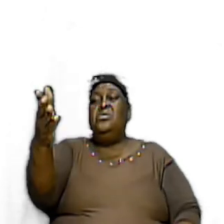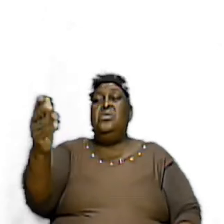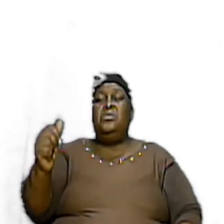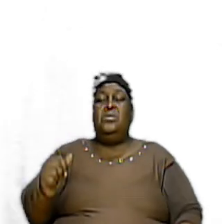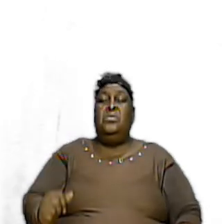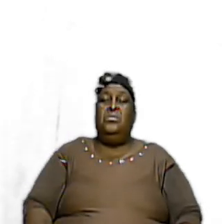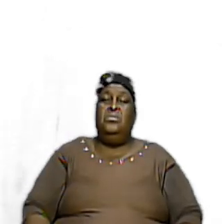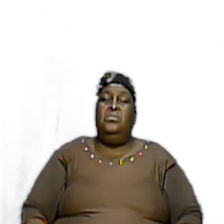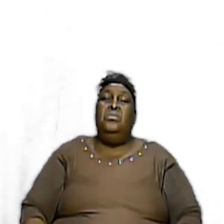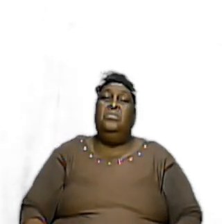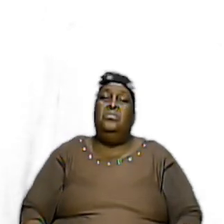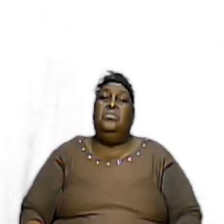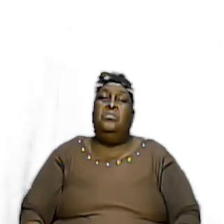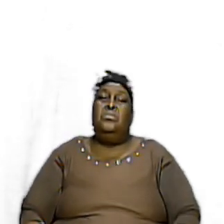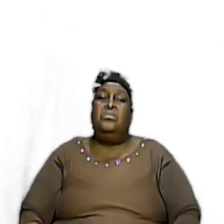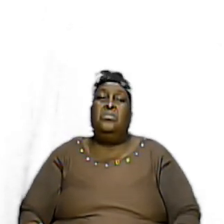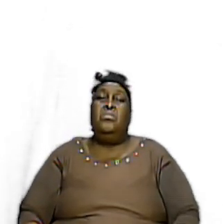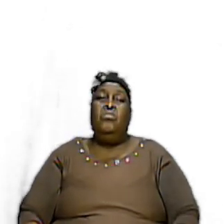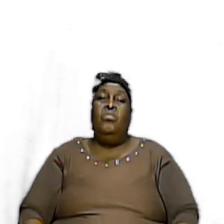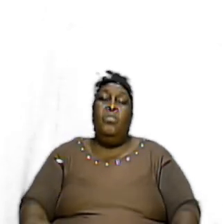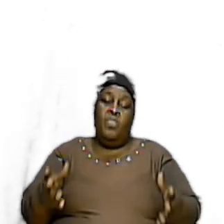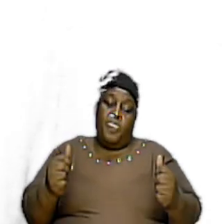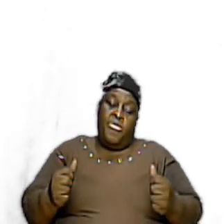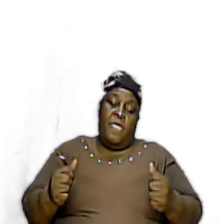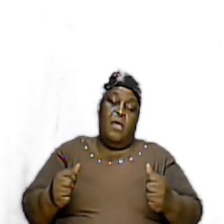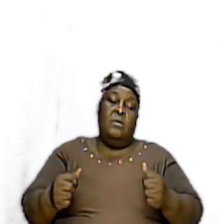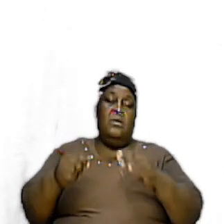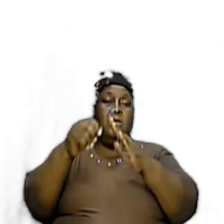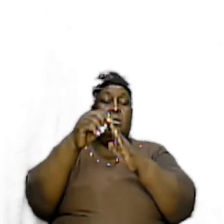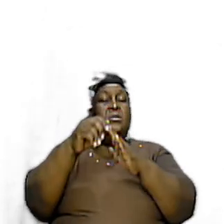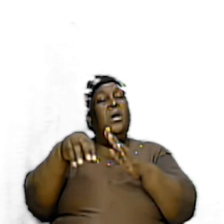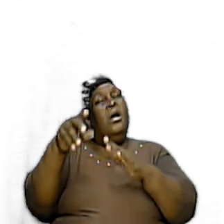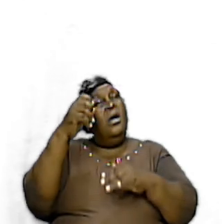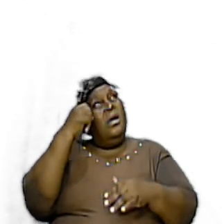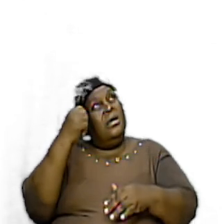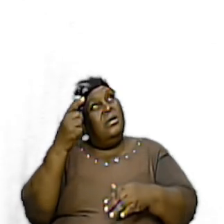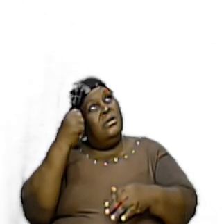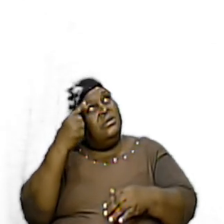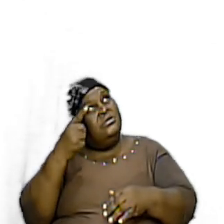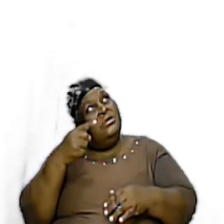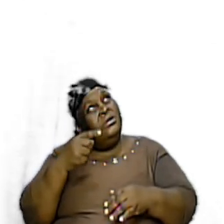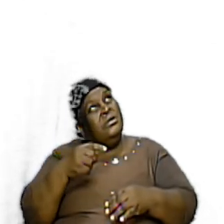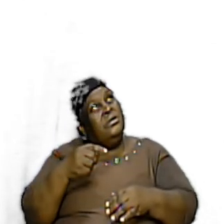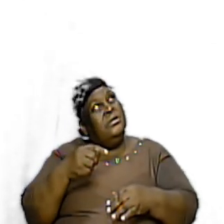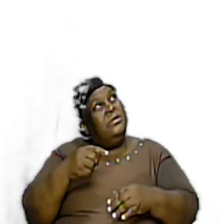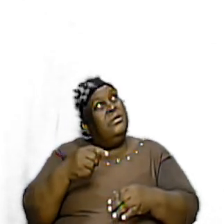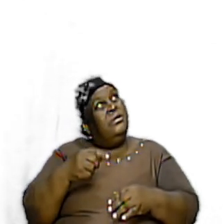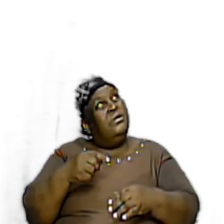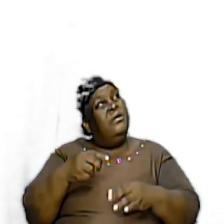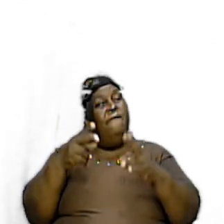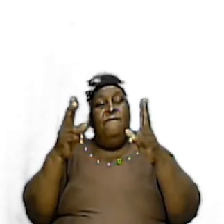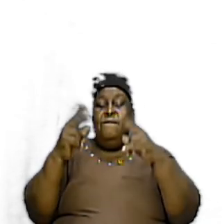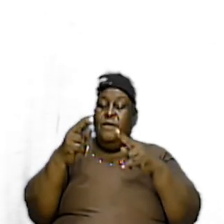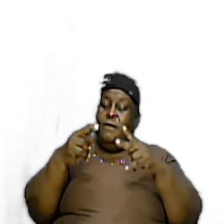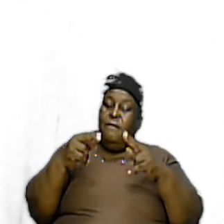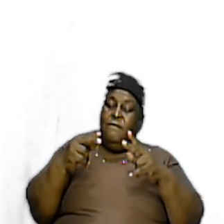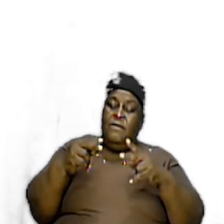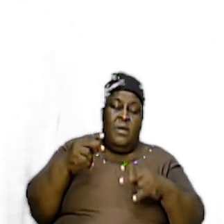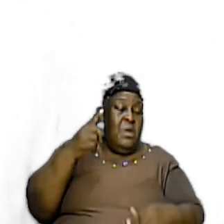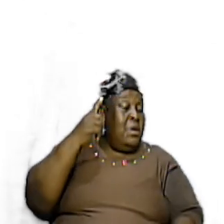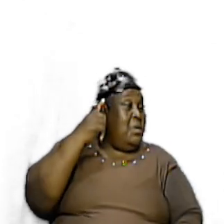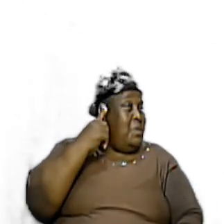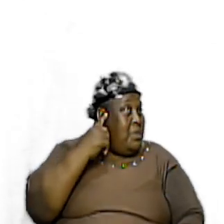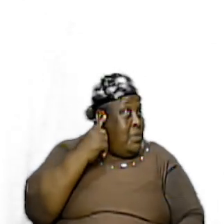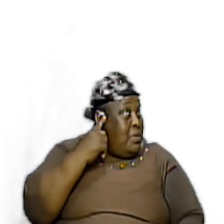The Scriptures Are here for That So I want us To understand And I want us To be very Keen